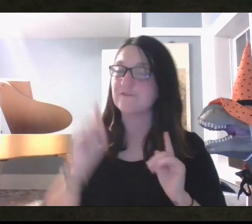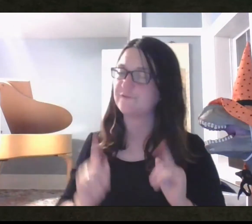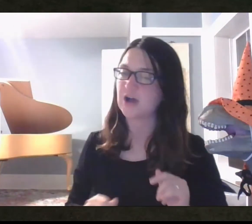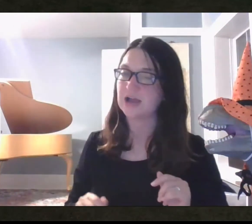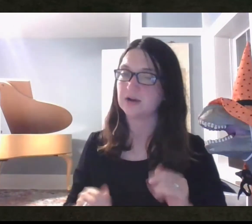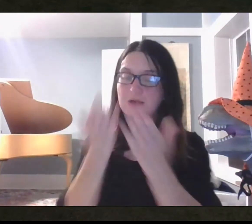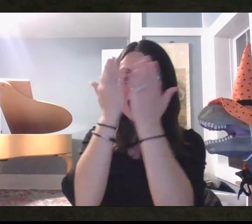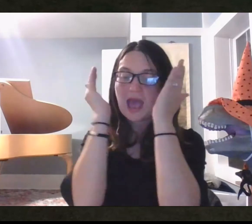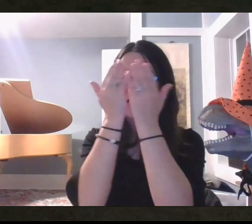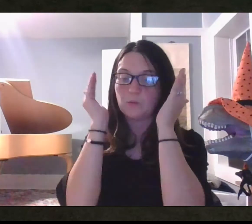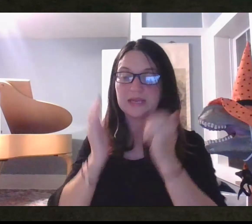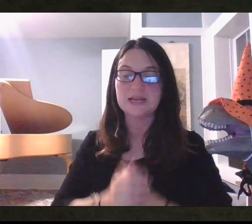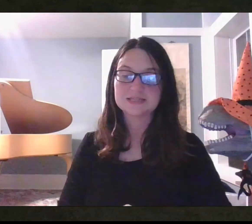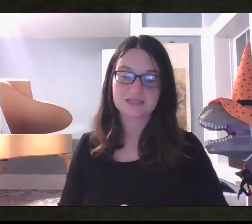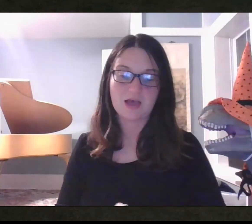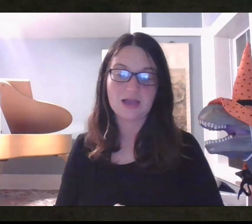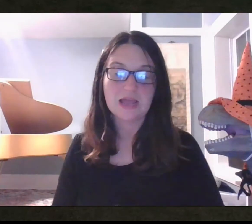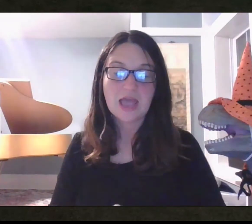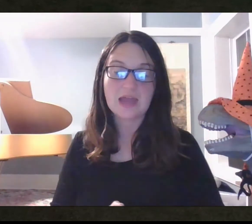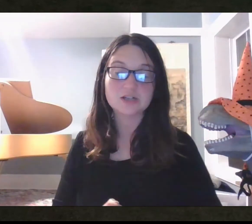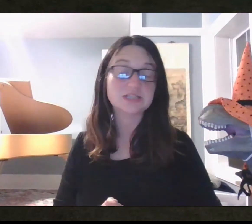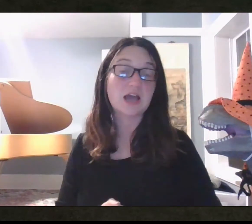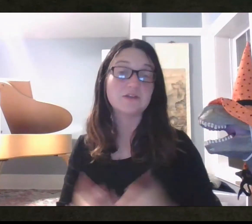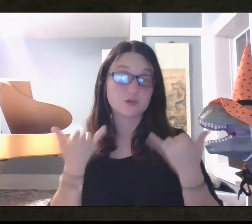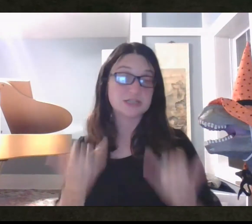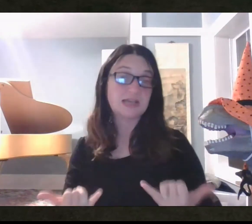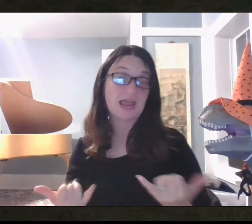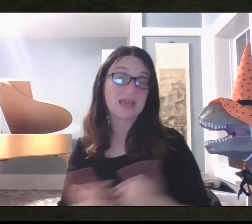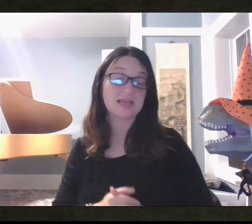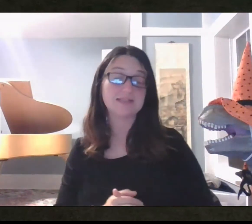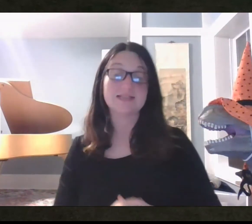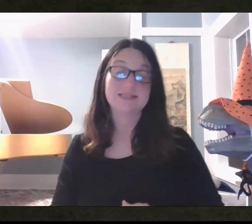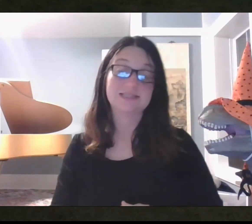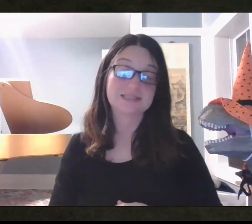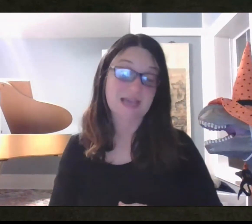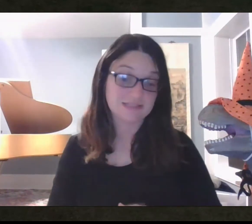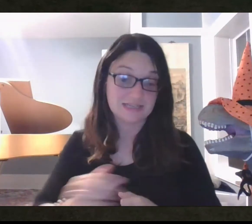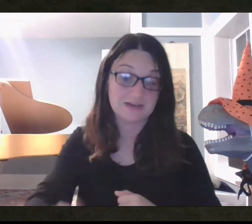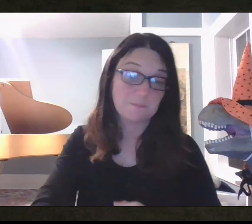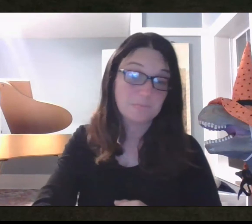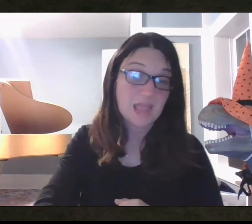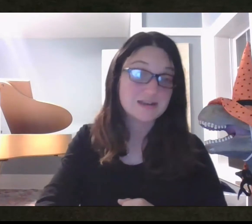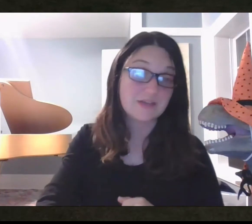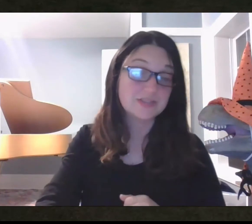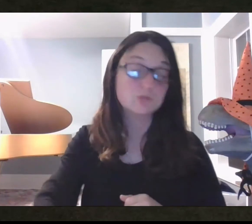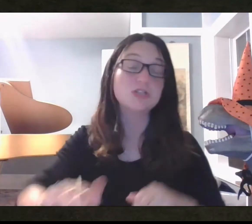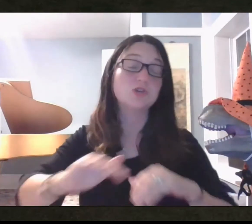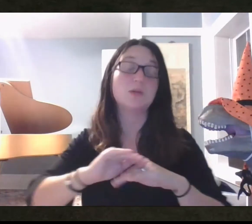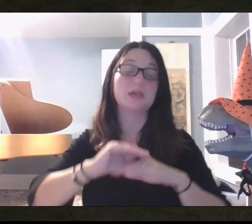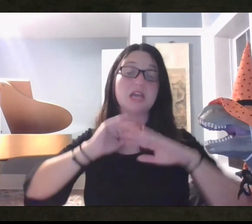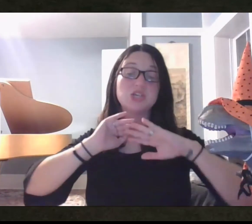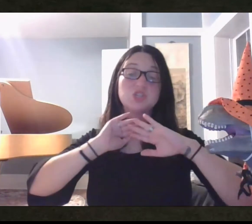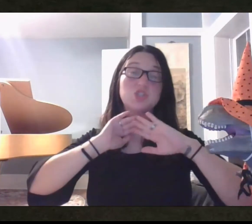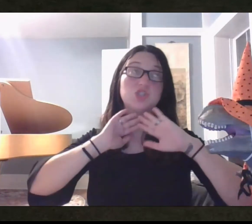to learn our final Halloween sign. And our sign for today is skeleton. Now, this